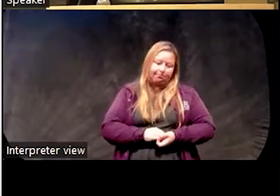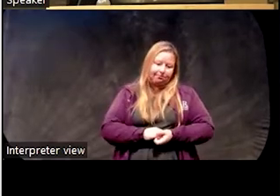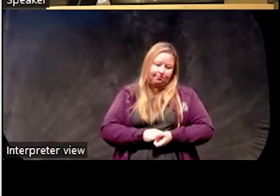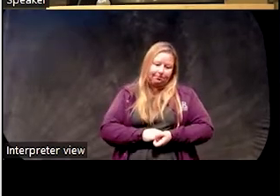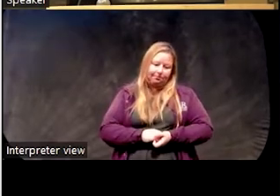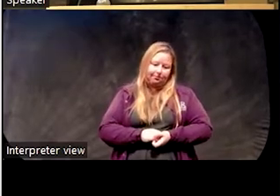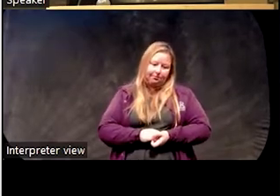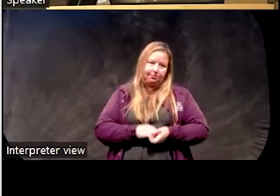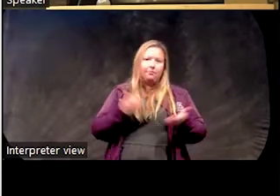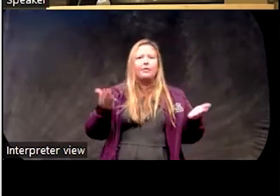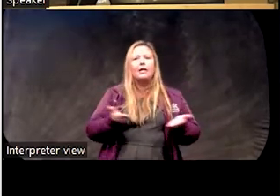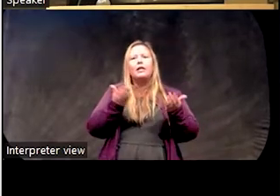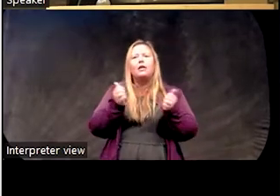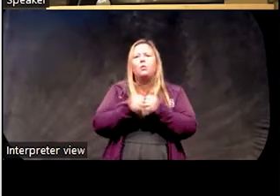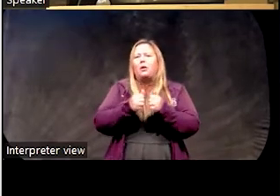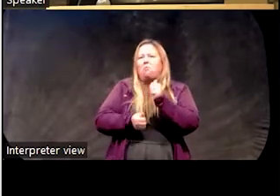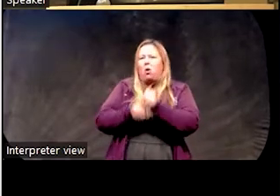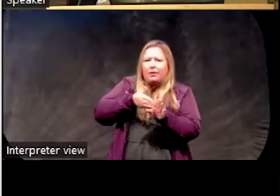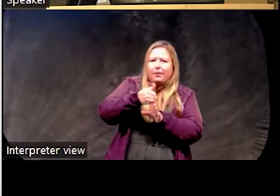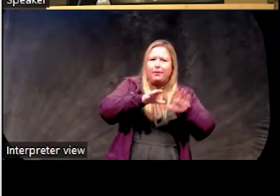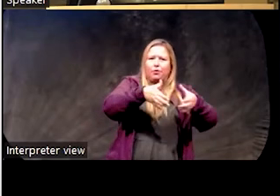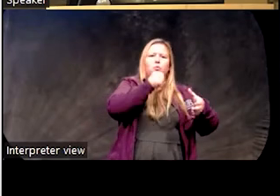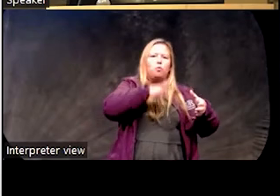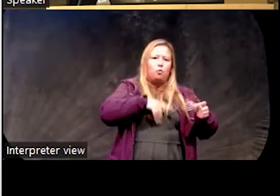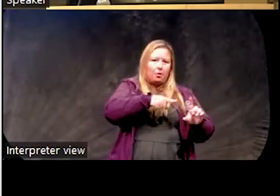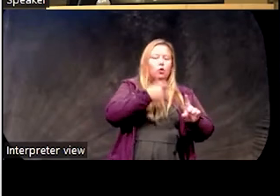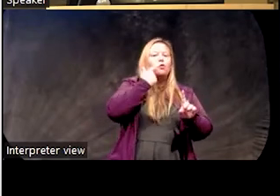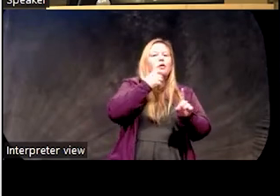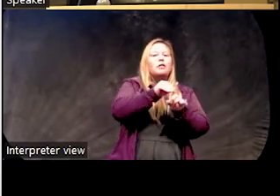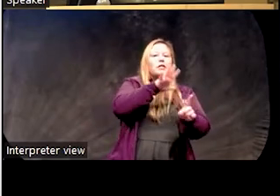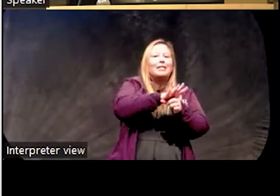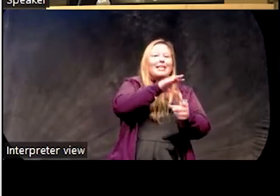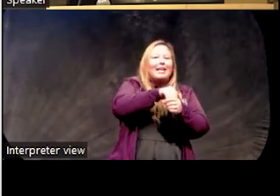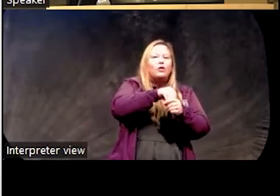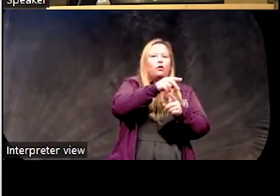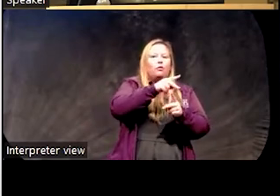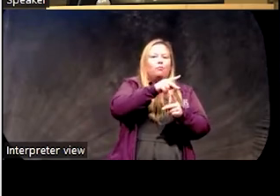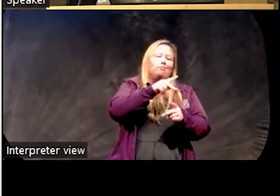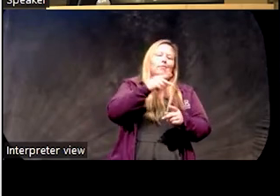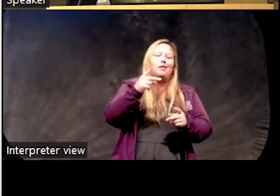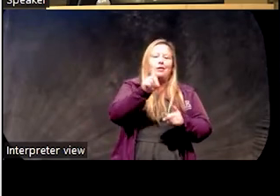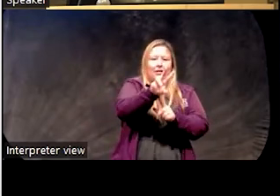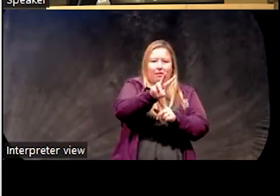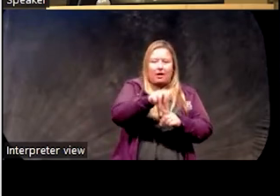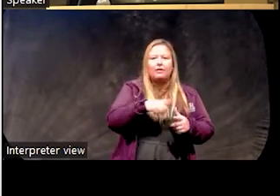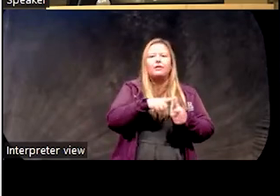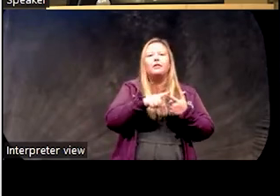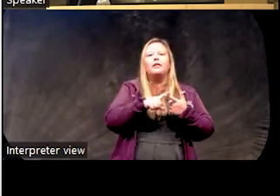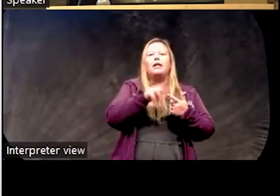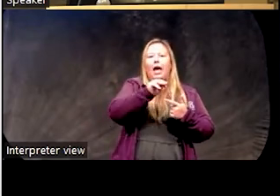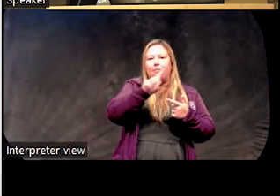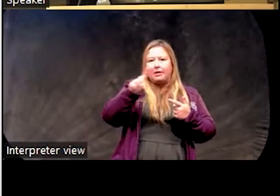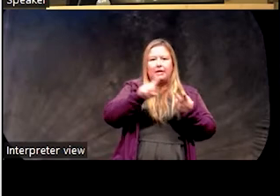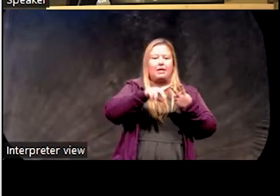Here with mainly women who had a recent exposure to interpersonal violence, they also met criteria for both MDD